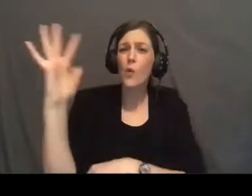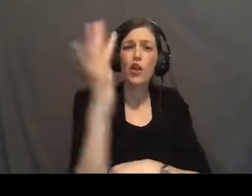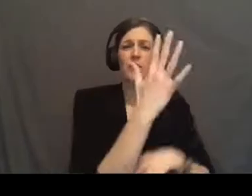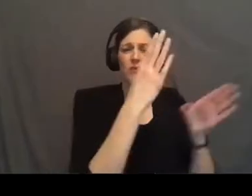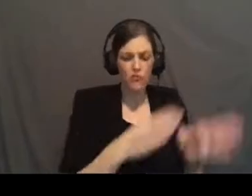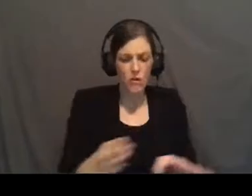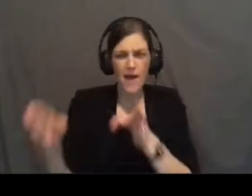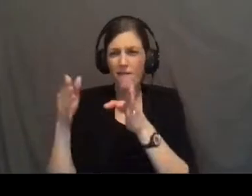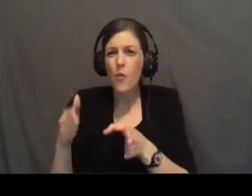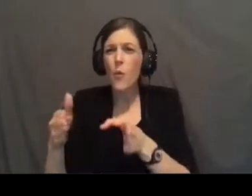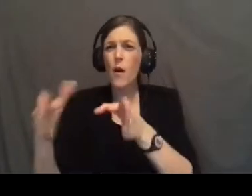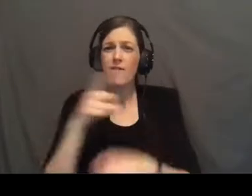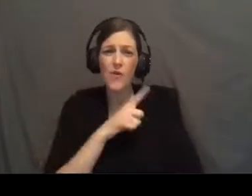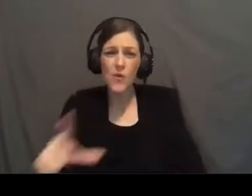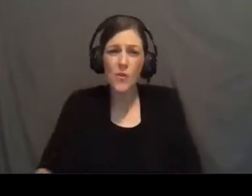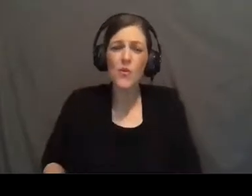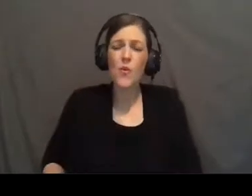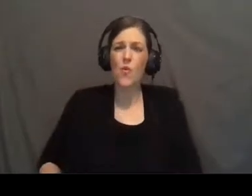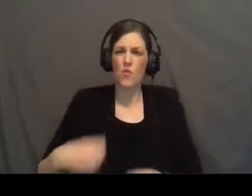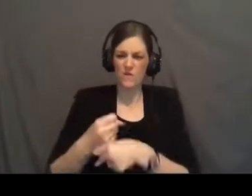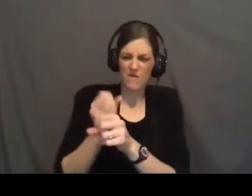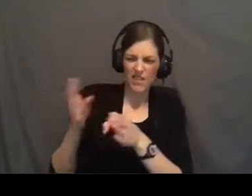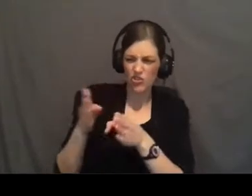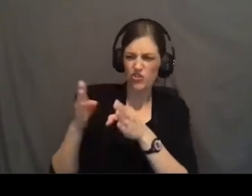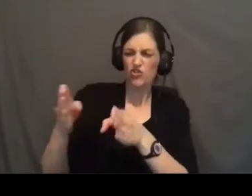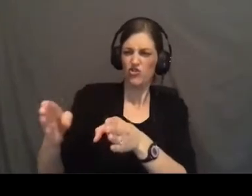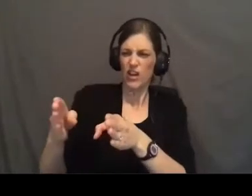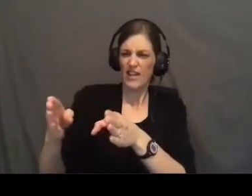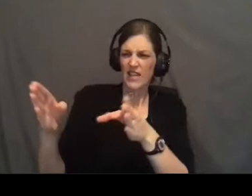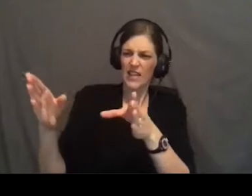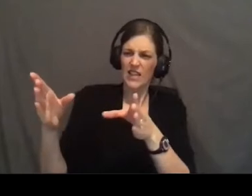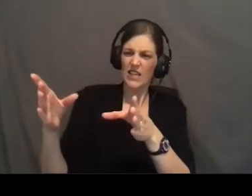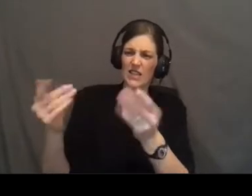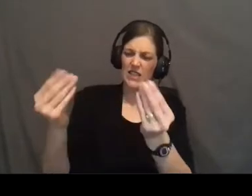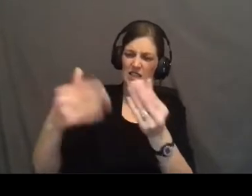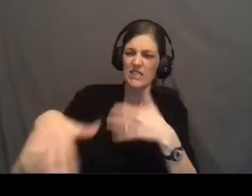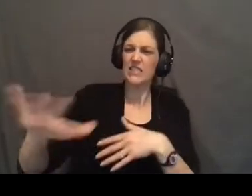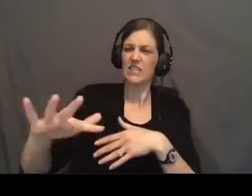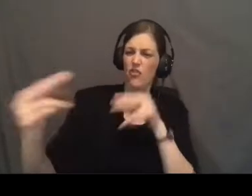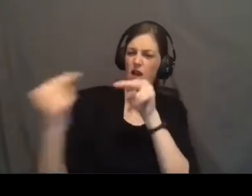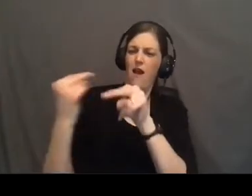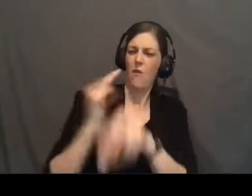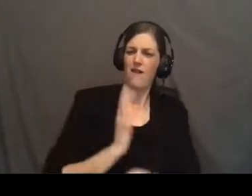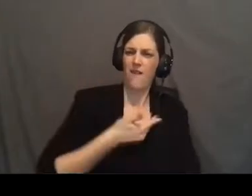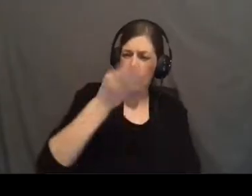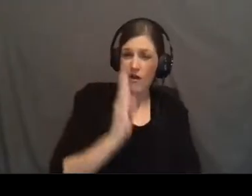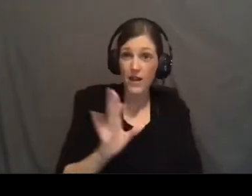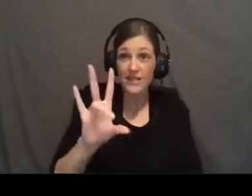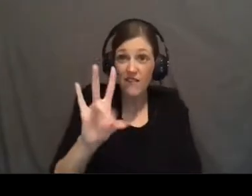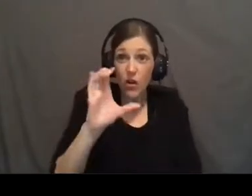prepare the way of the Lord. Make straight in the desert a highway of our God. 700 years.